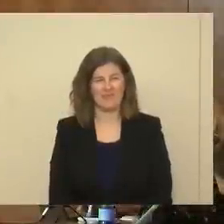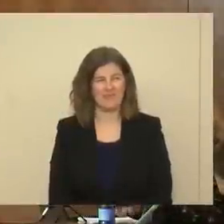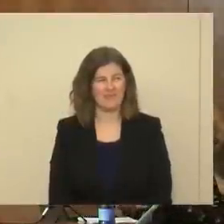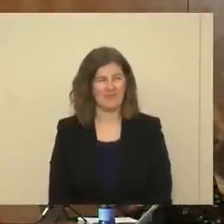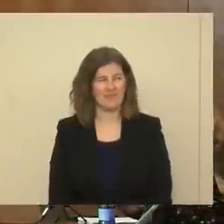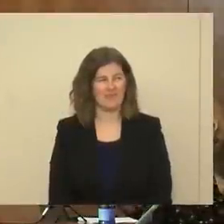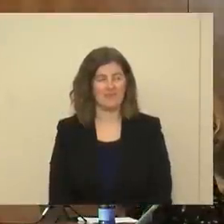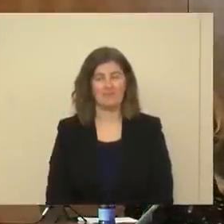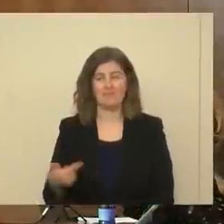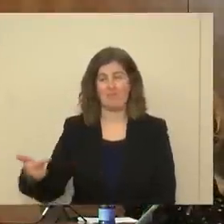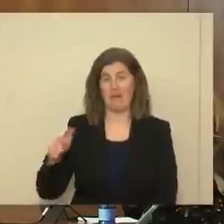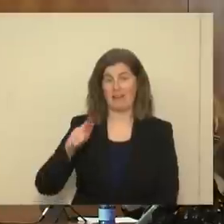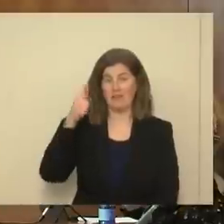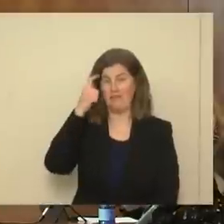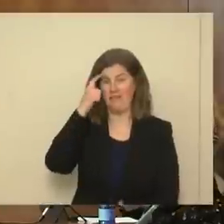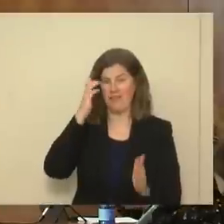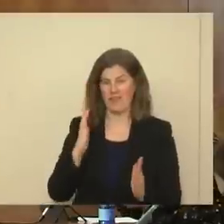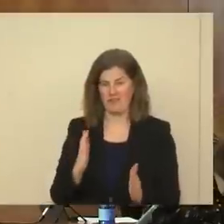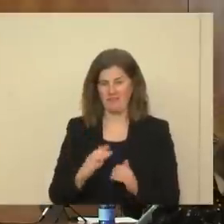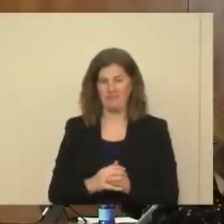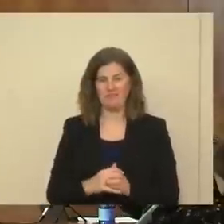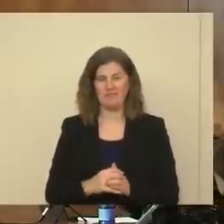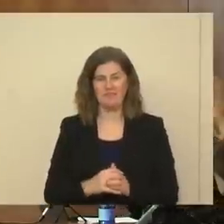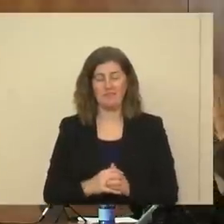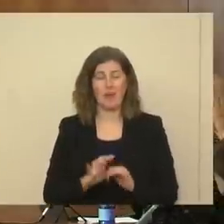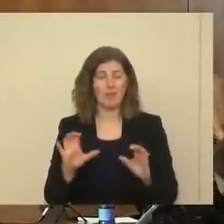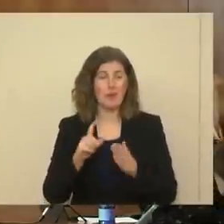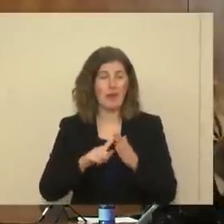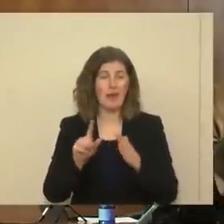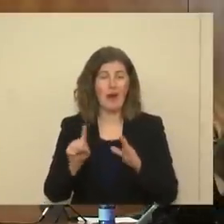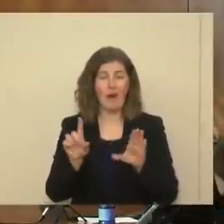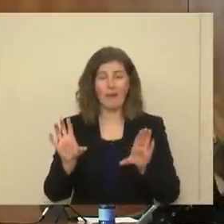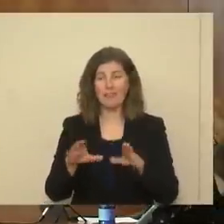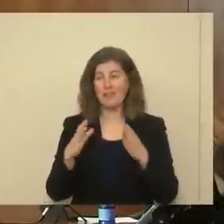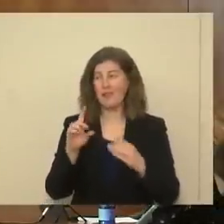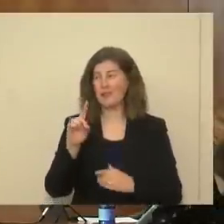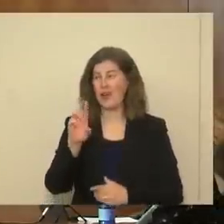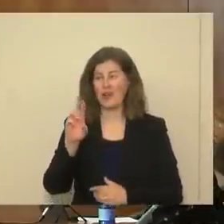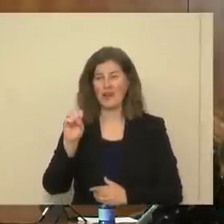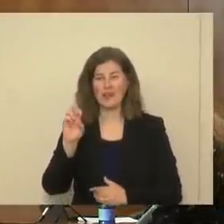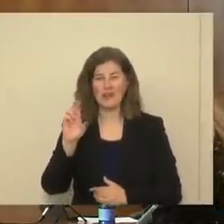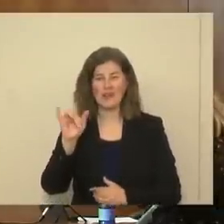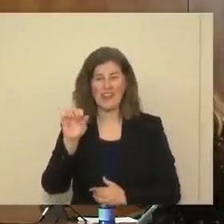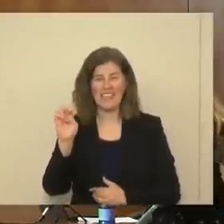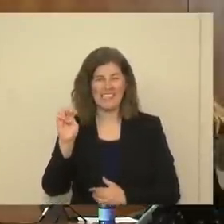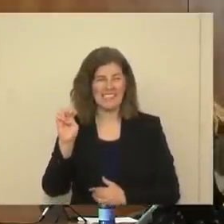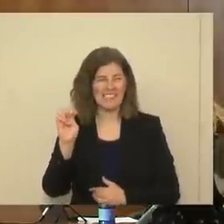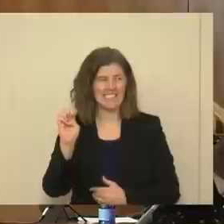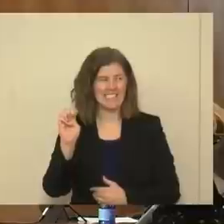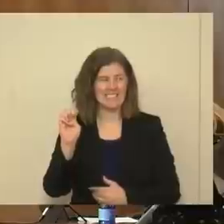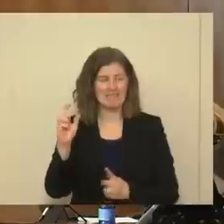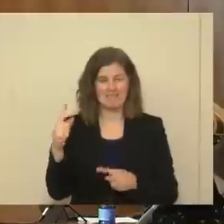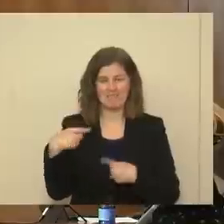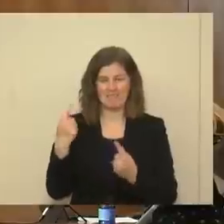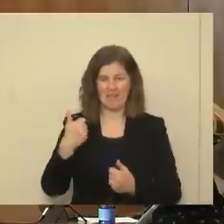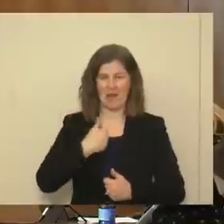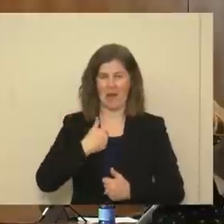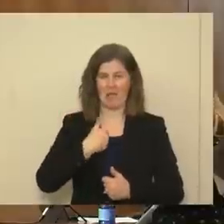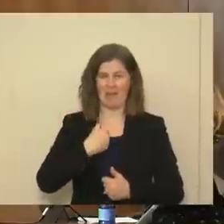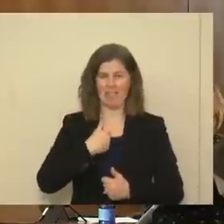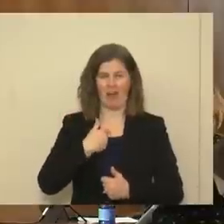All right. Back to me. And I'm going to do what I always do to Dr. Scraise is particularly since I'm a